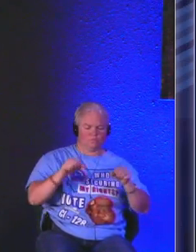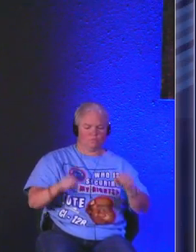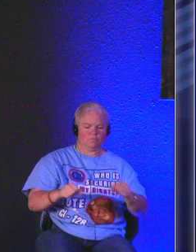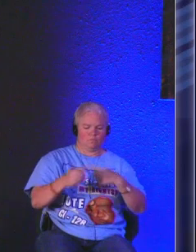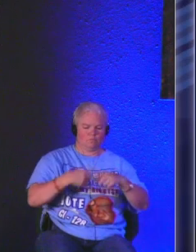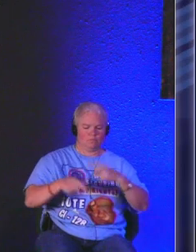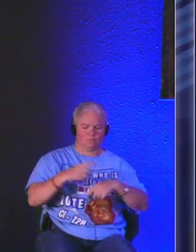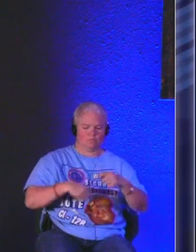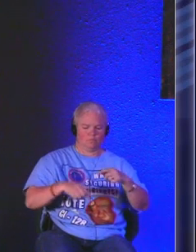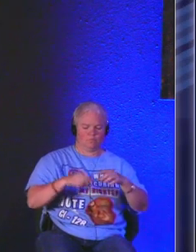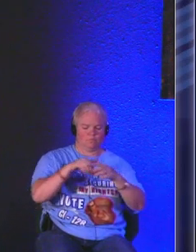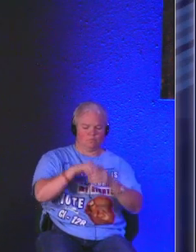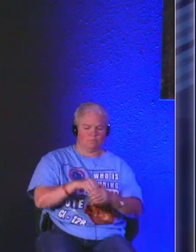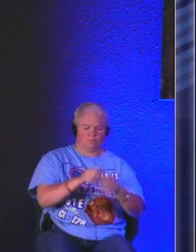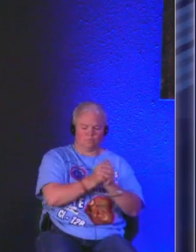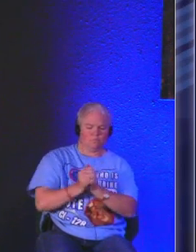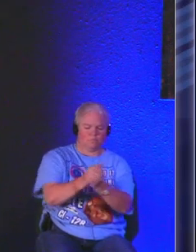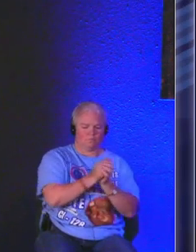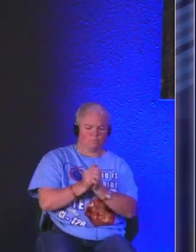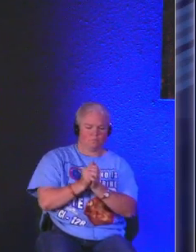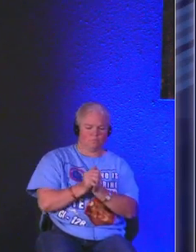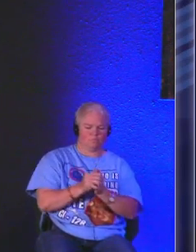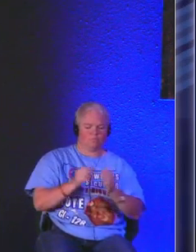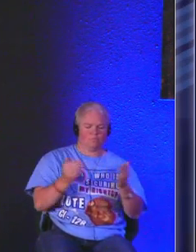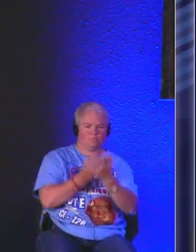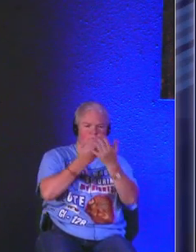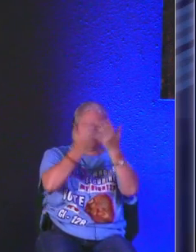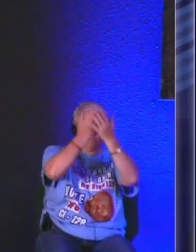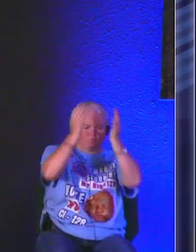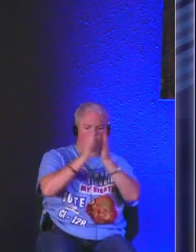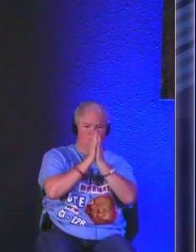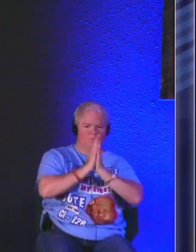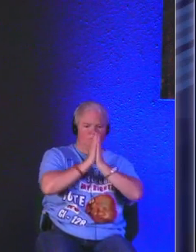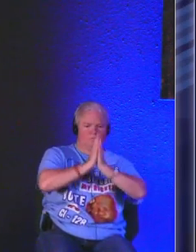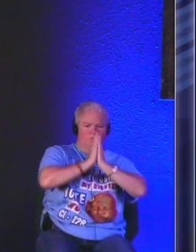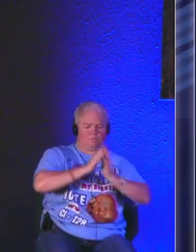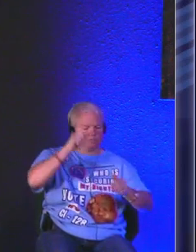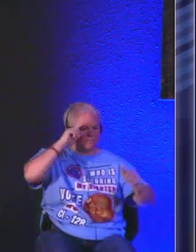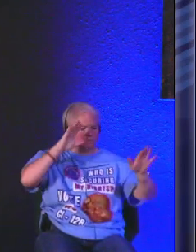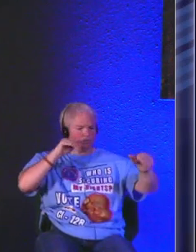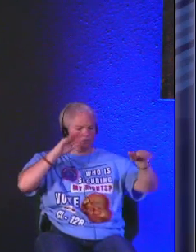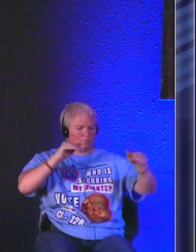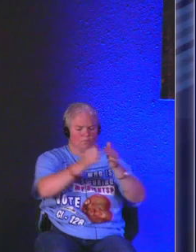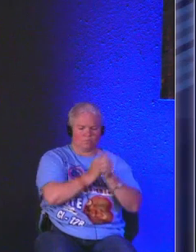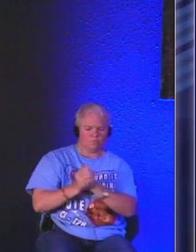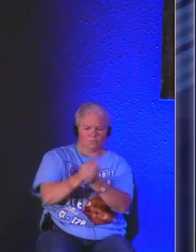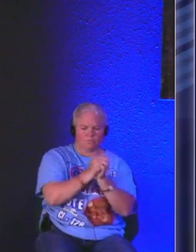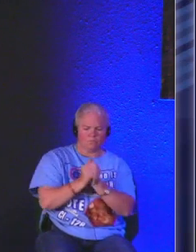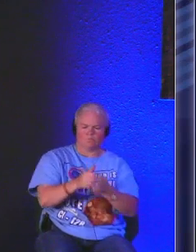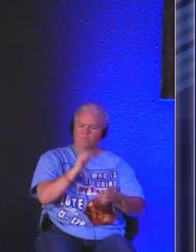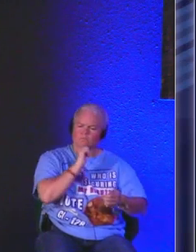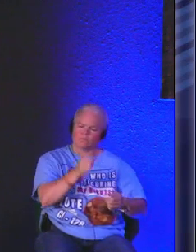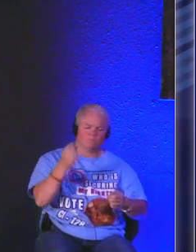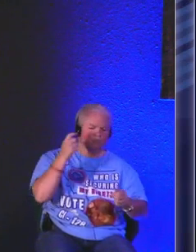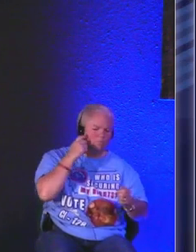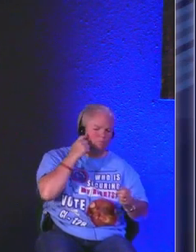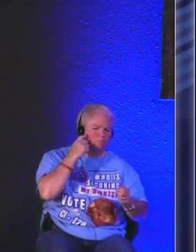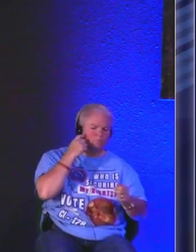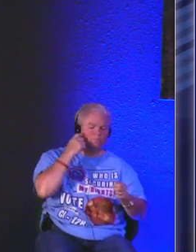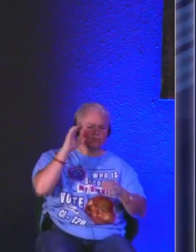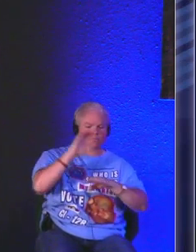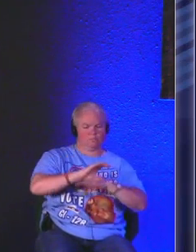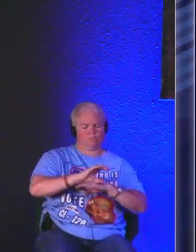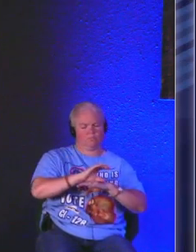get to come in and we get to meet together and sing together in worship Lord God we get to experience that together not just